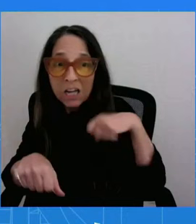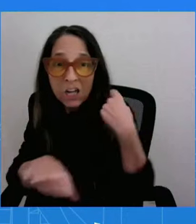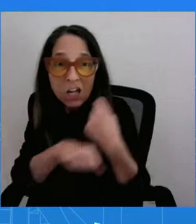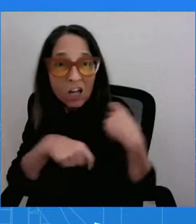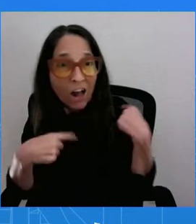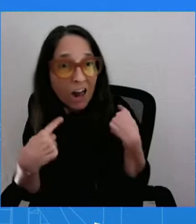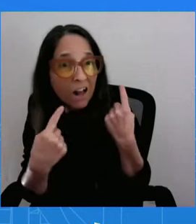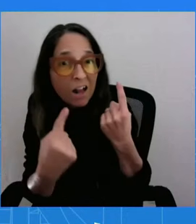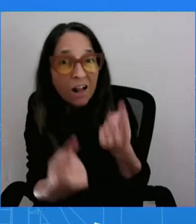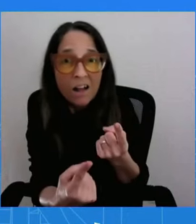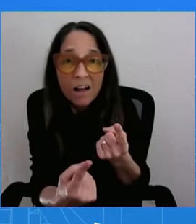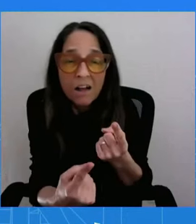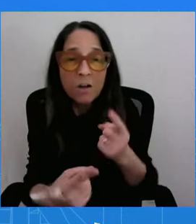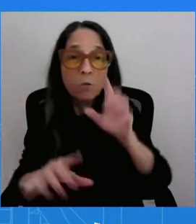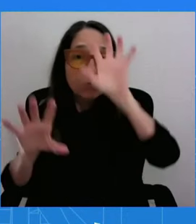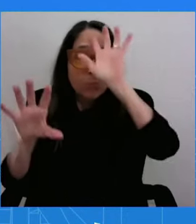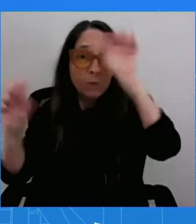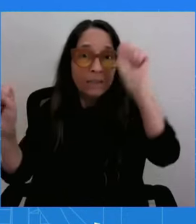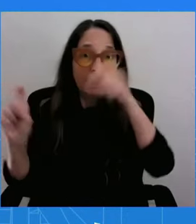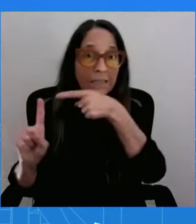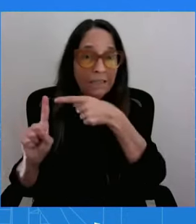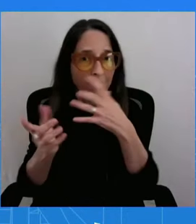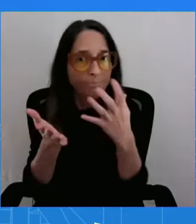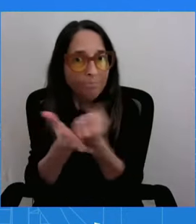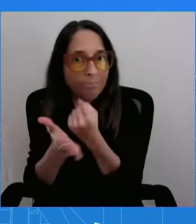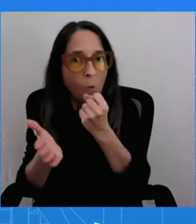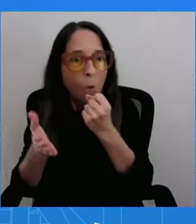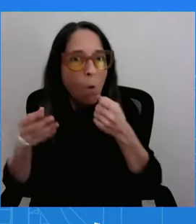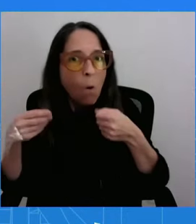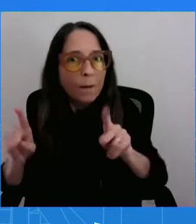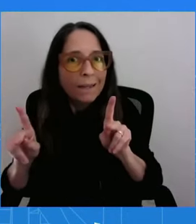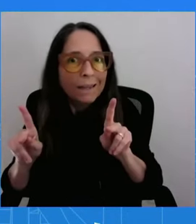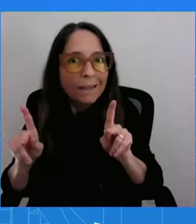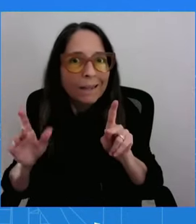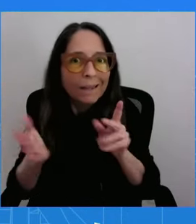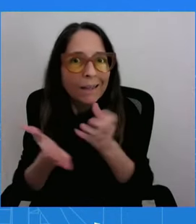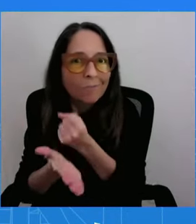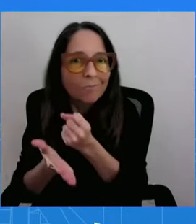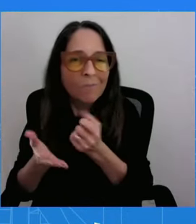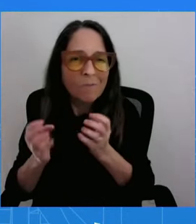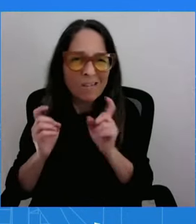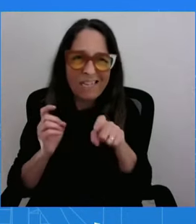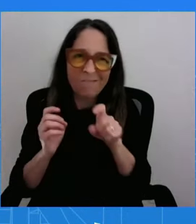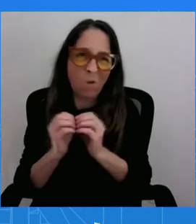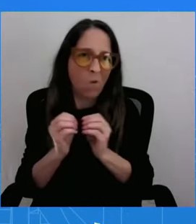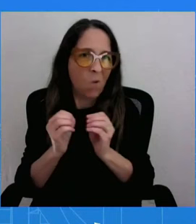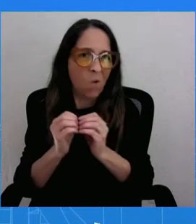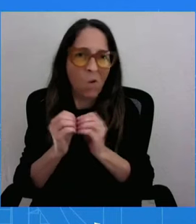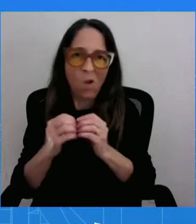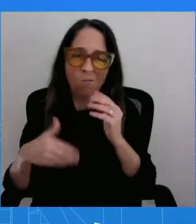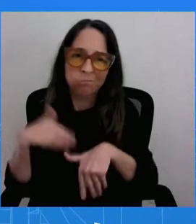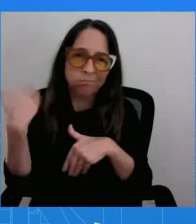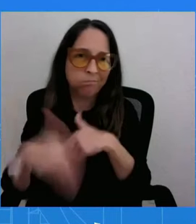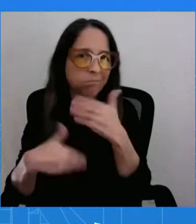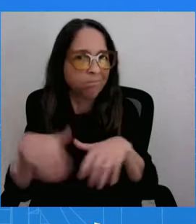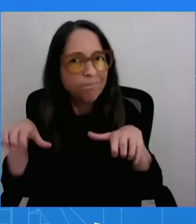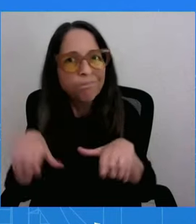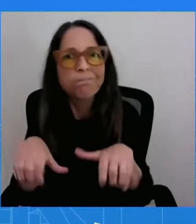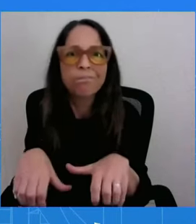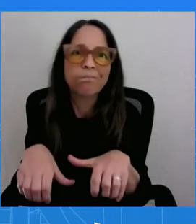fruition. Obviously, we need more. We need more work to be done. It cannot stop at that bipartisan